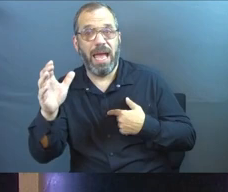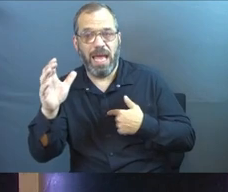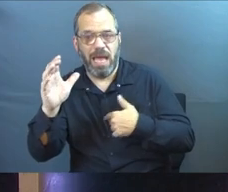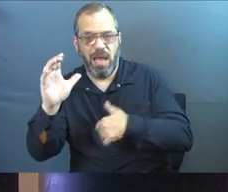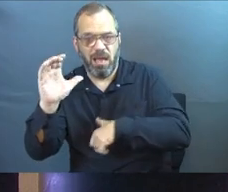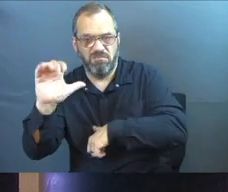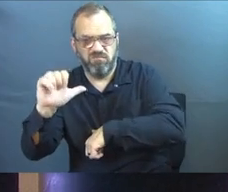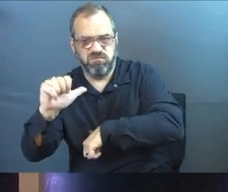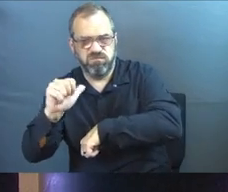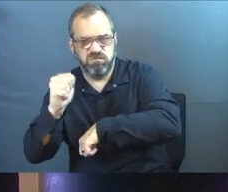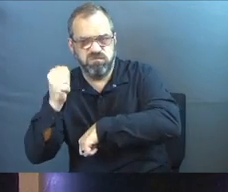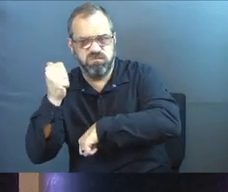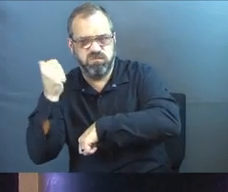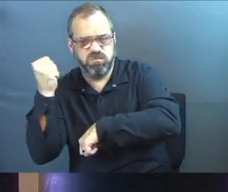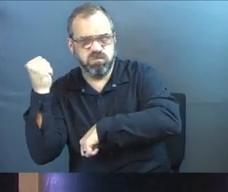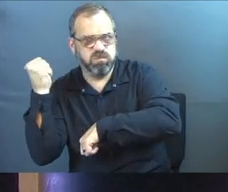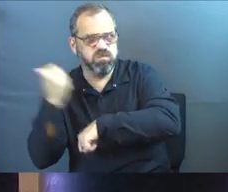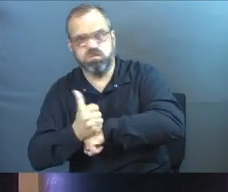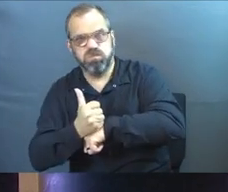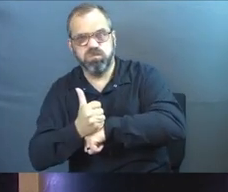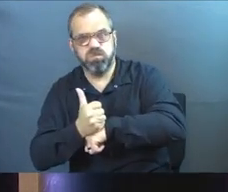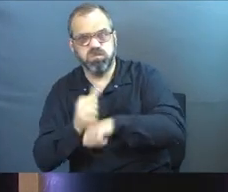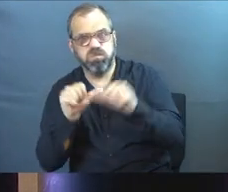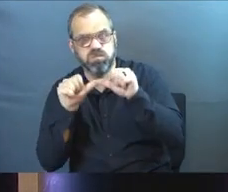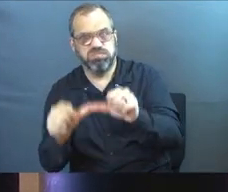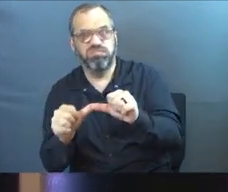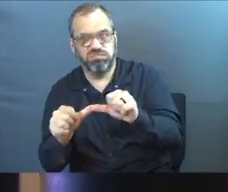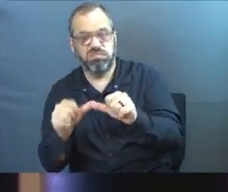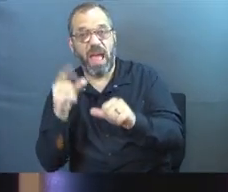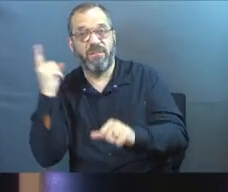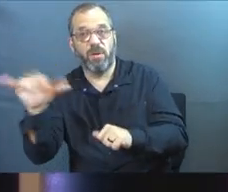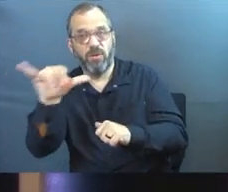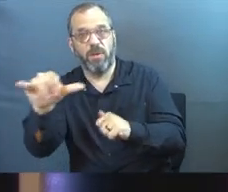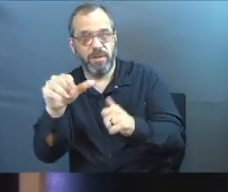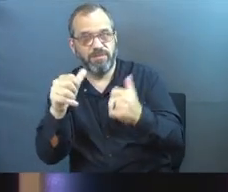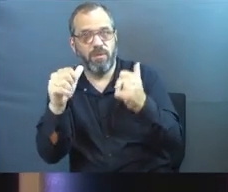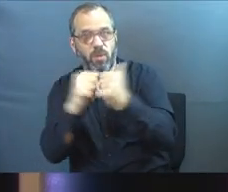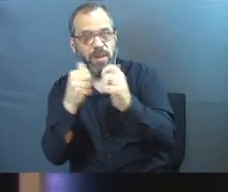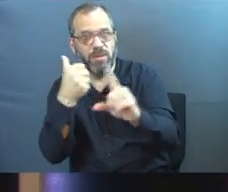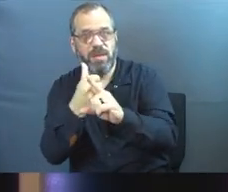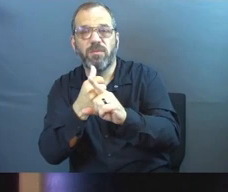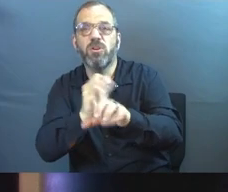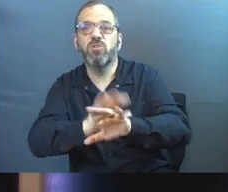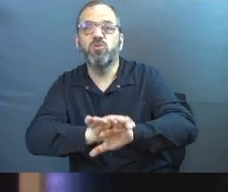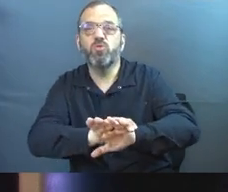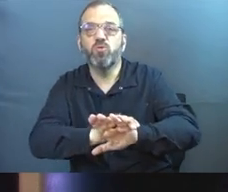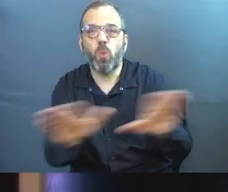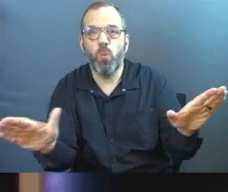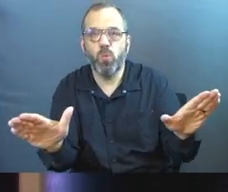in stone and we will live eternity with ourselves. Don't do it.